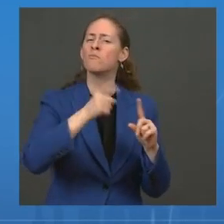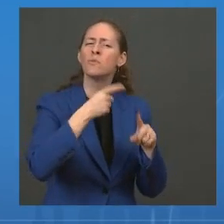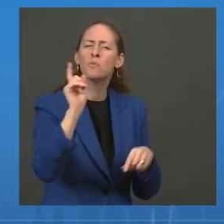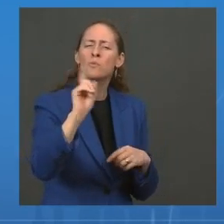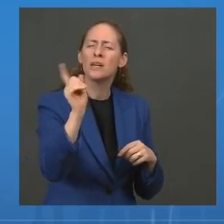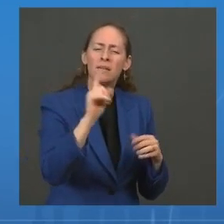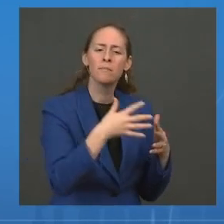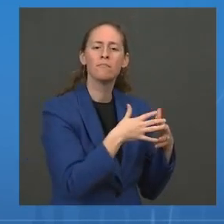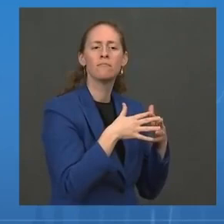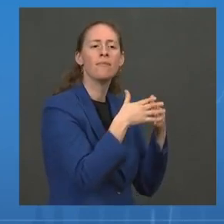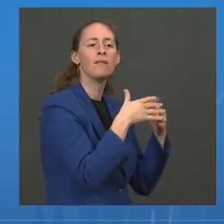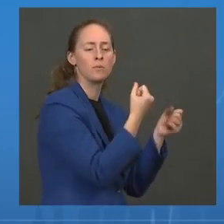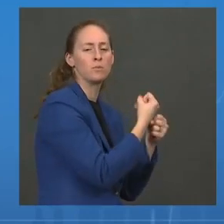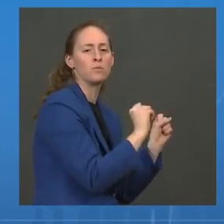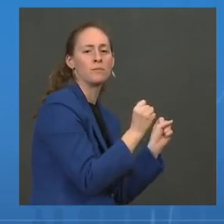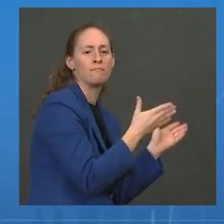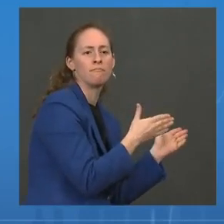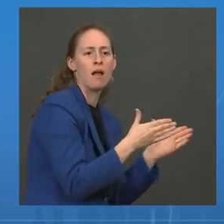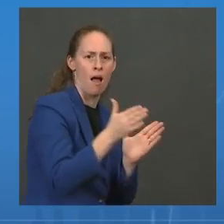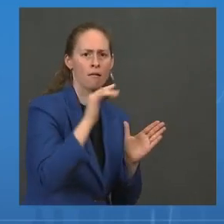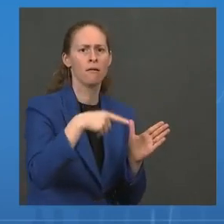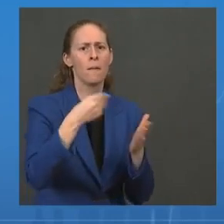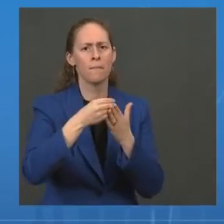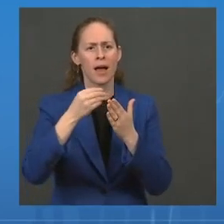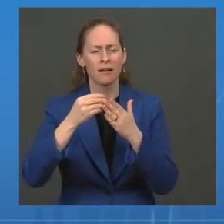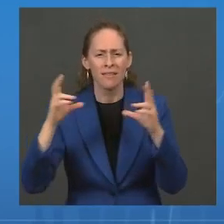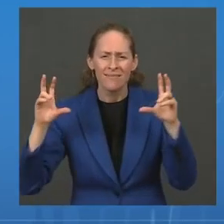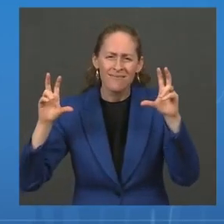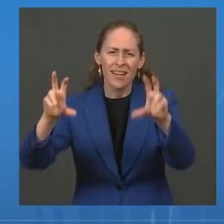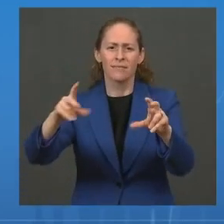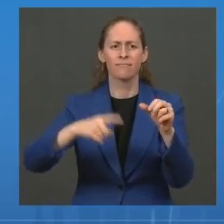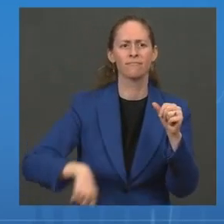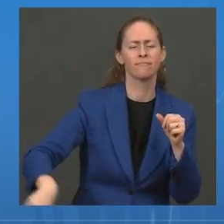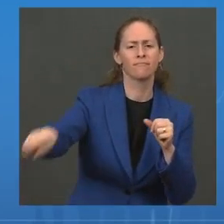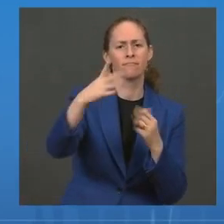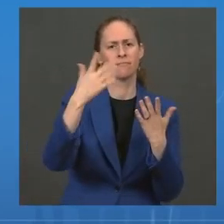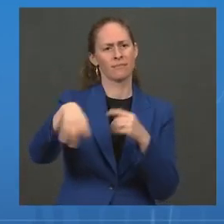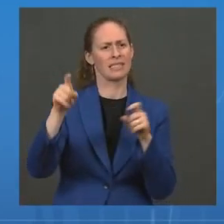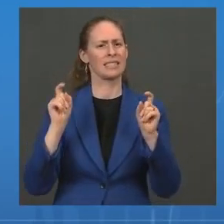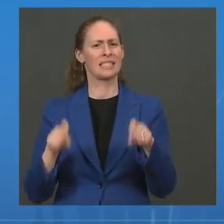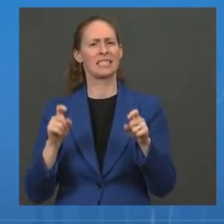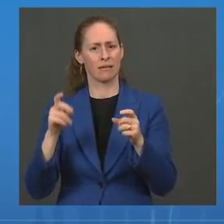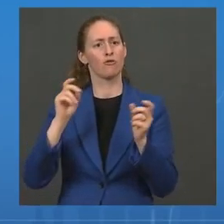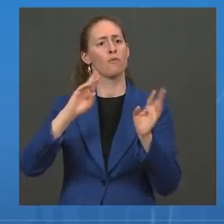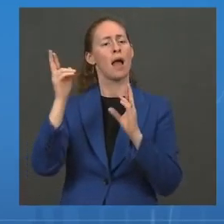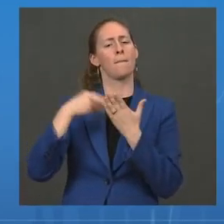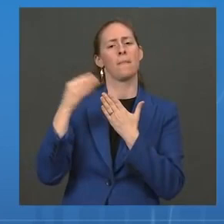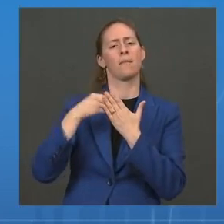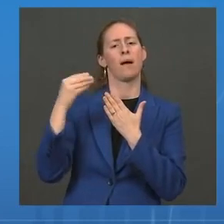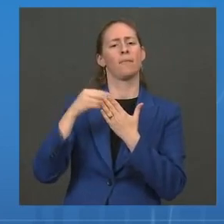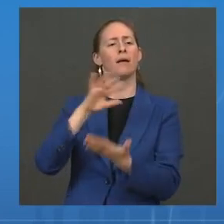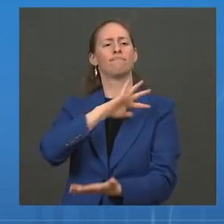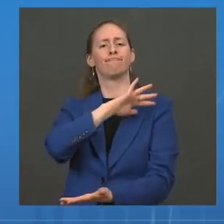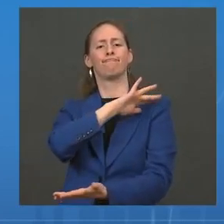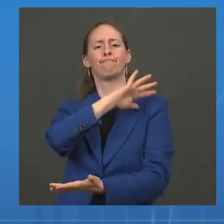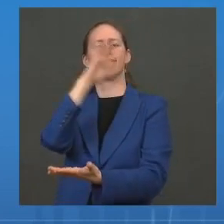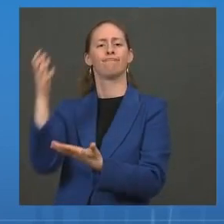diagnostic test, advanced purchase commitments, so that these manufacturers can scale up their production.